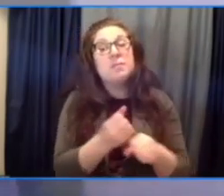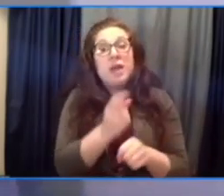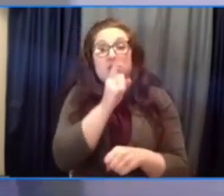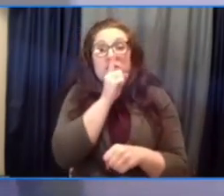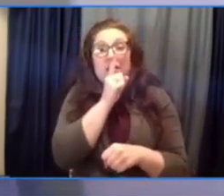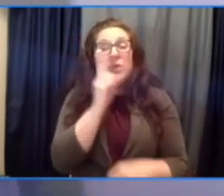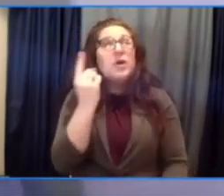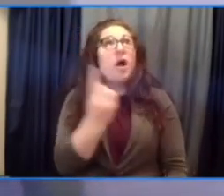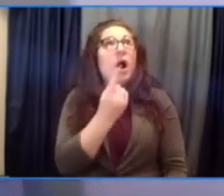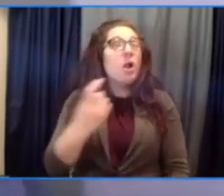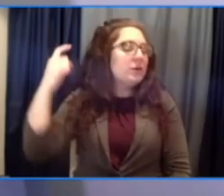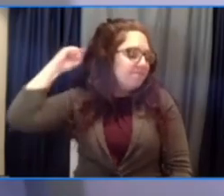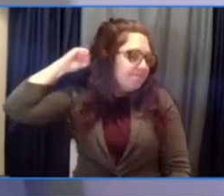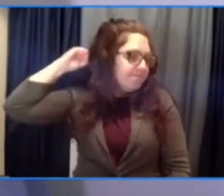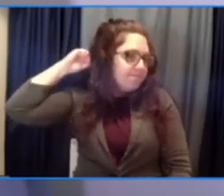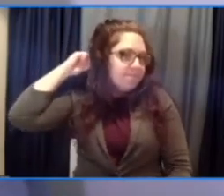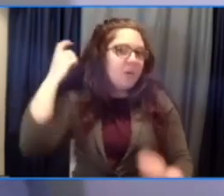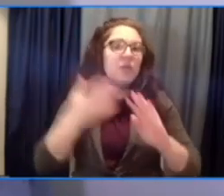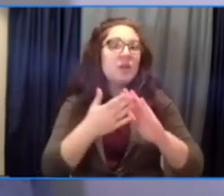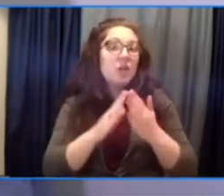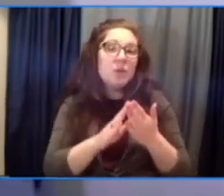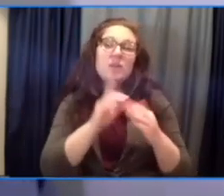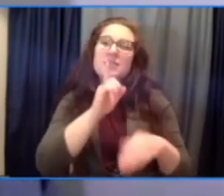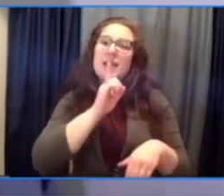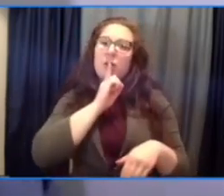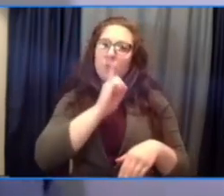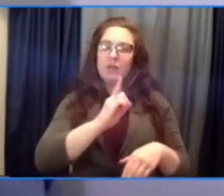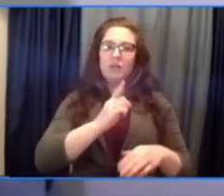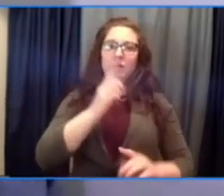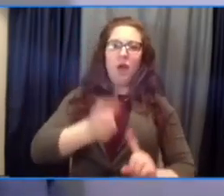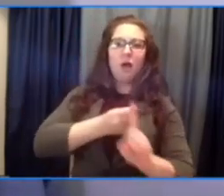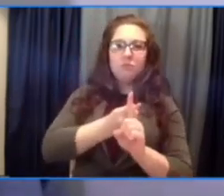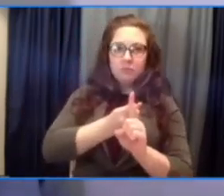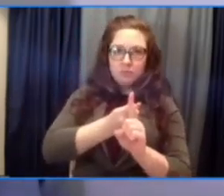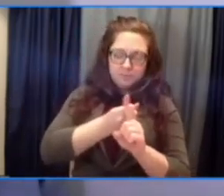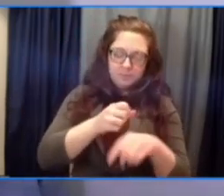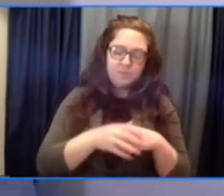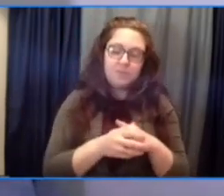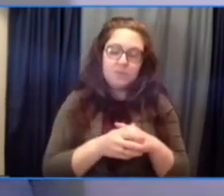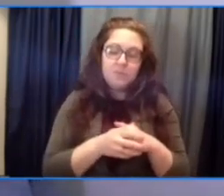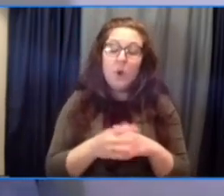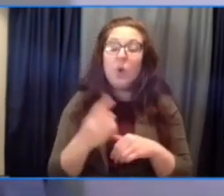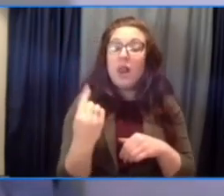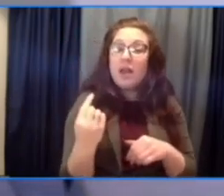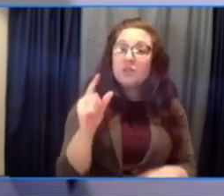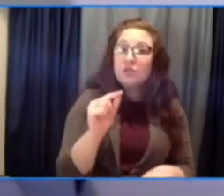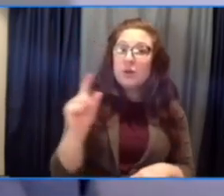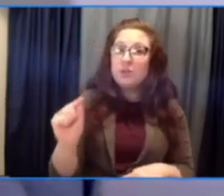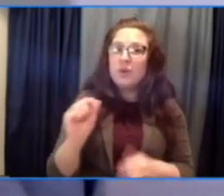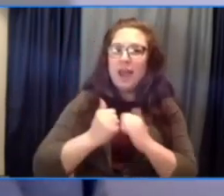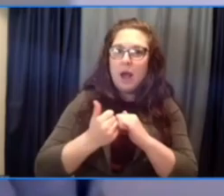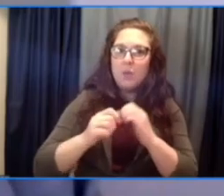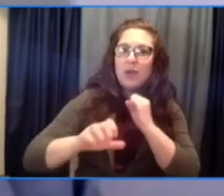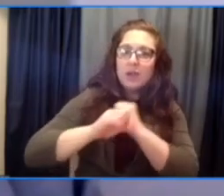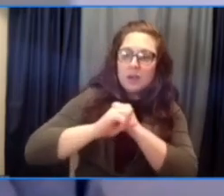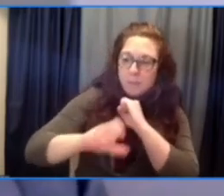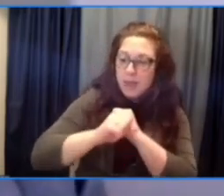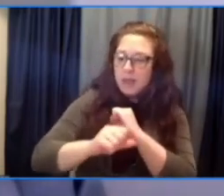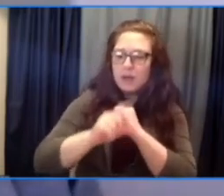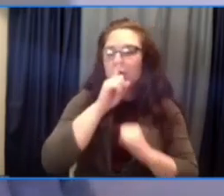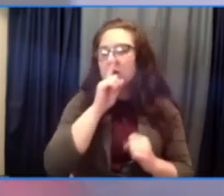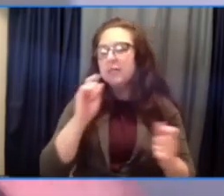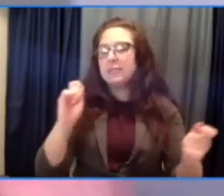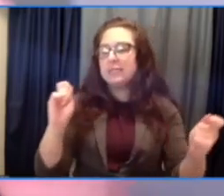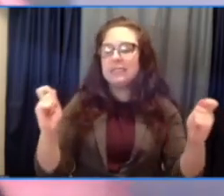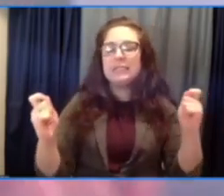demonstrated the need for that shift in the way that we campaign and think about the collective things we can do to support those shifts.